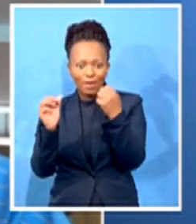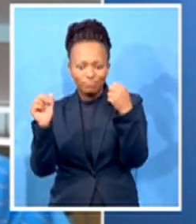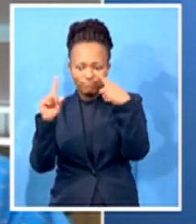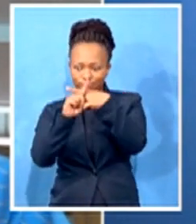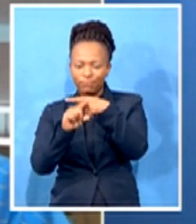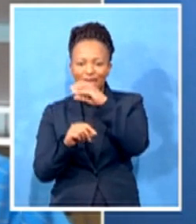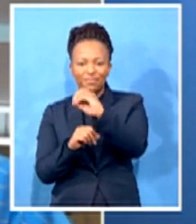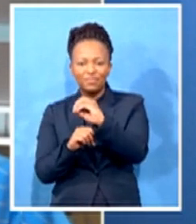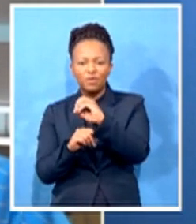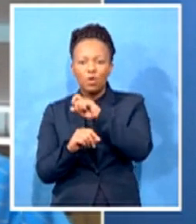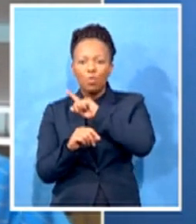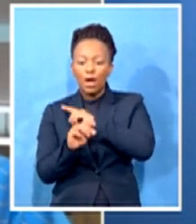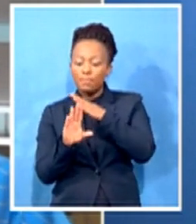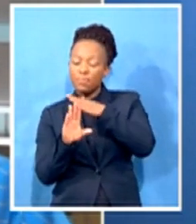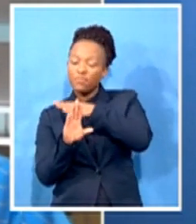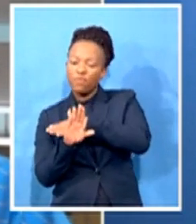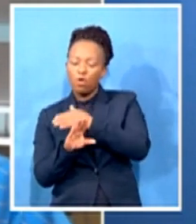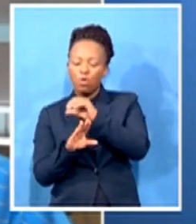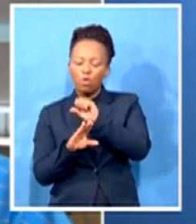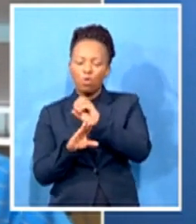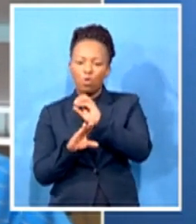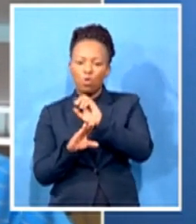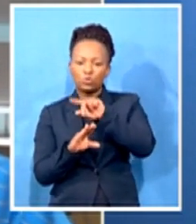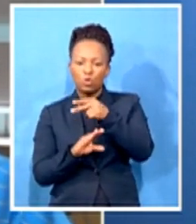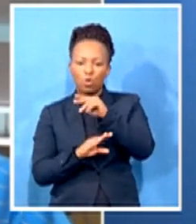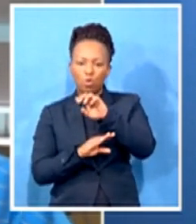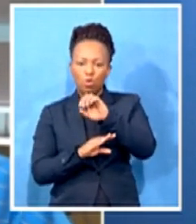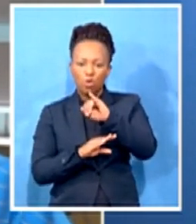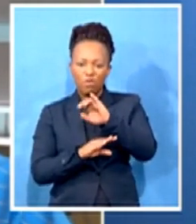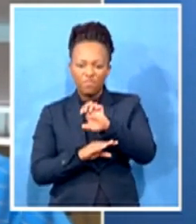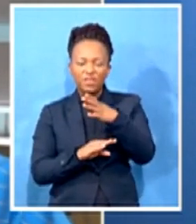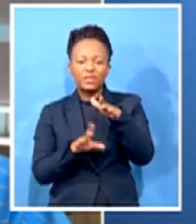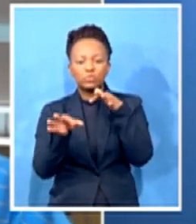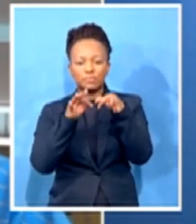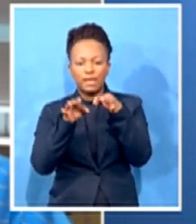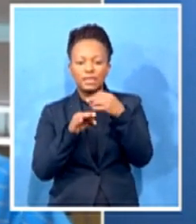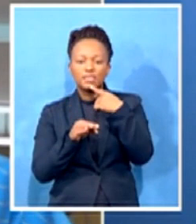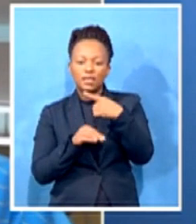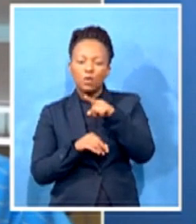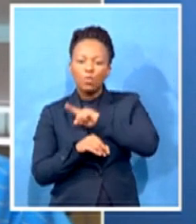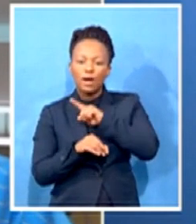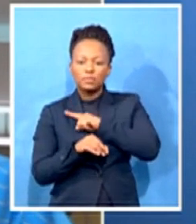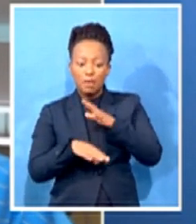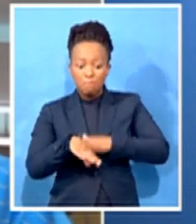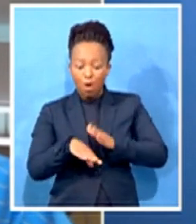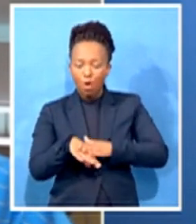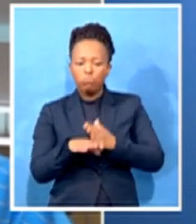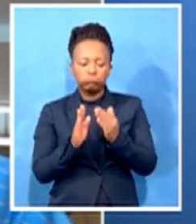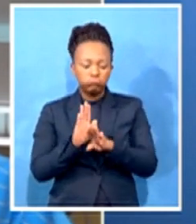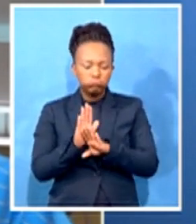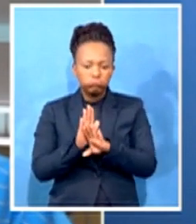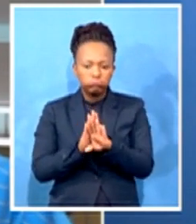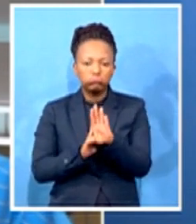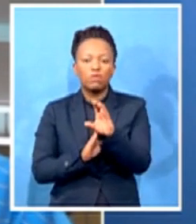it is really important to watch over the next few weeks, is there may be some further movement in the in the case of of